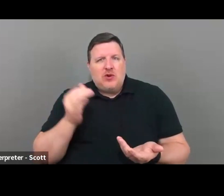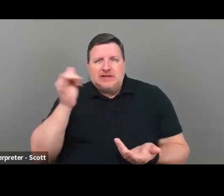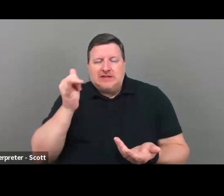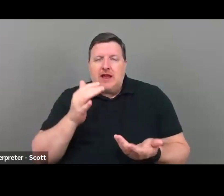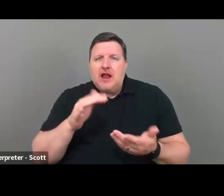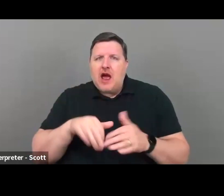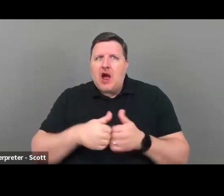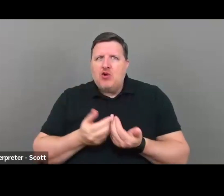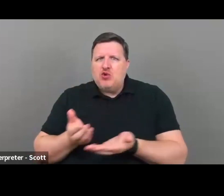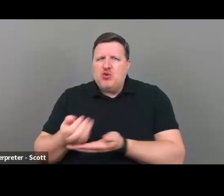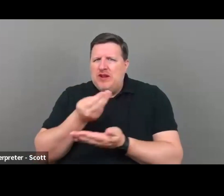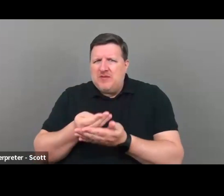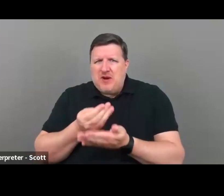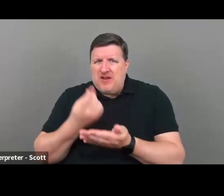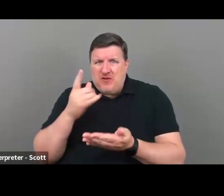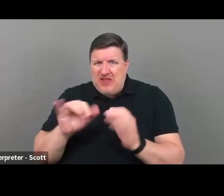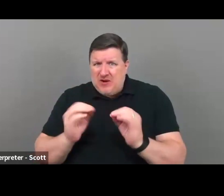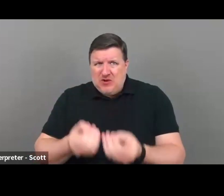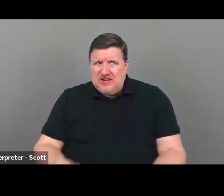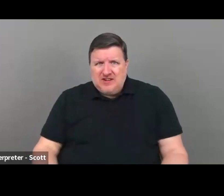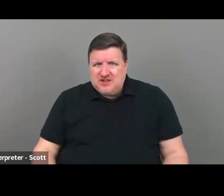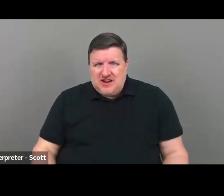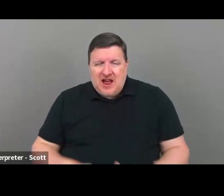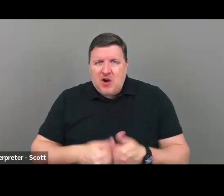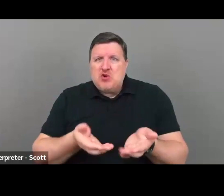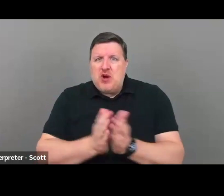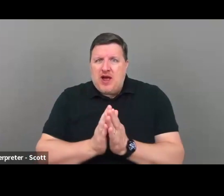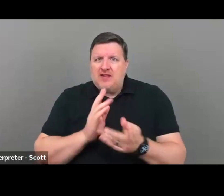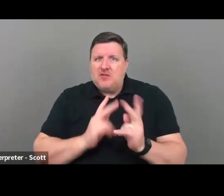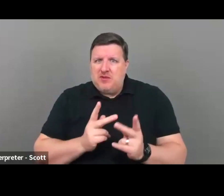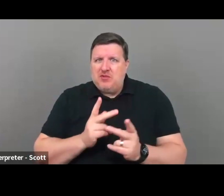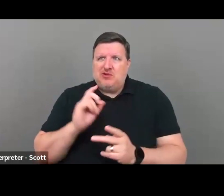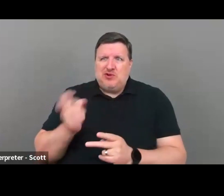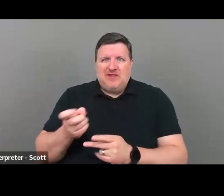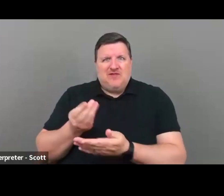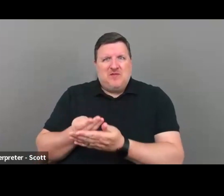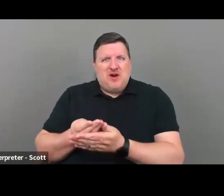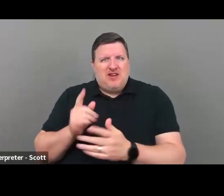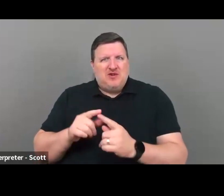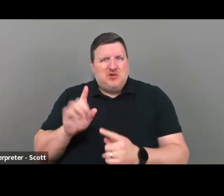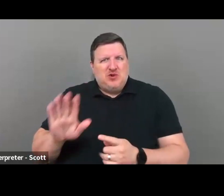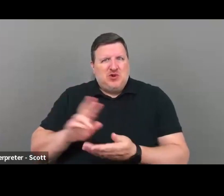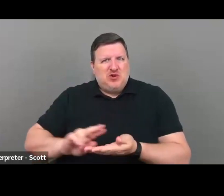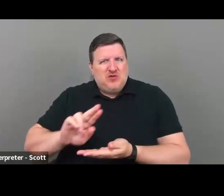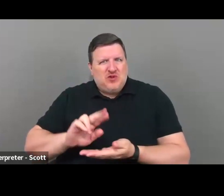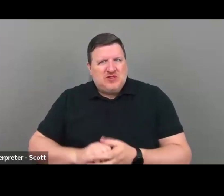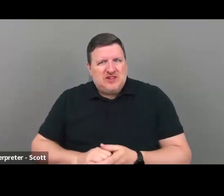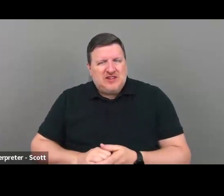how do you raise money for an organization like that? How do you ask people to give you money for Princeton university? And she said,